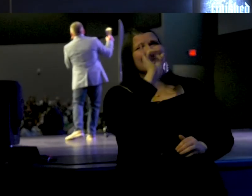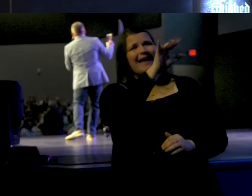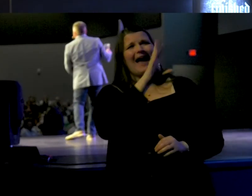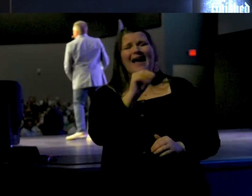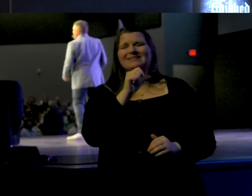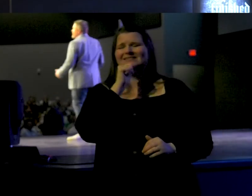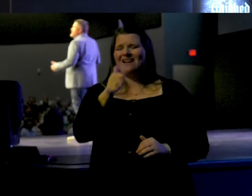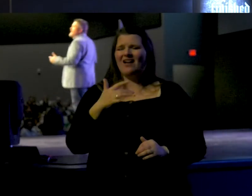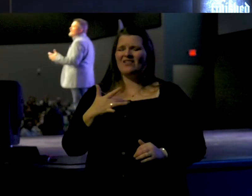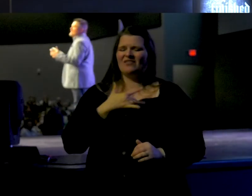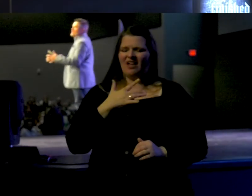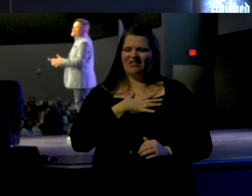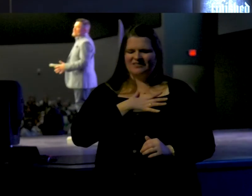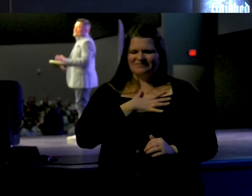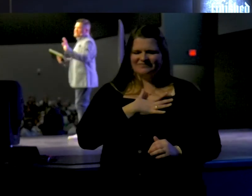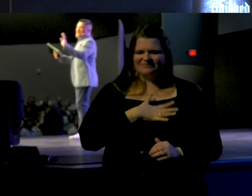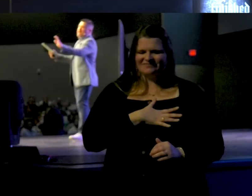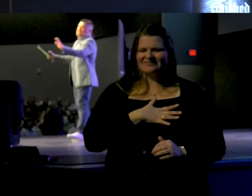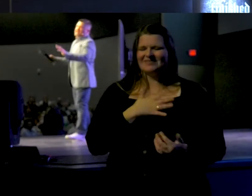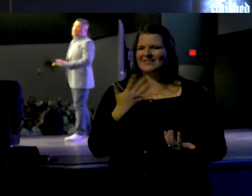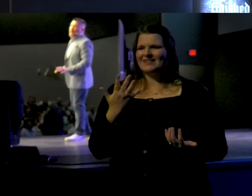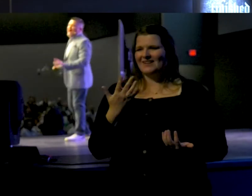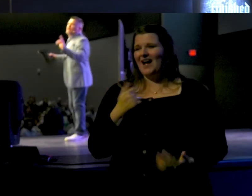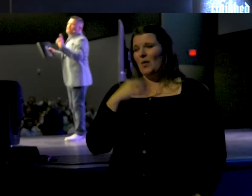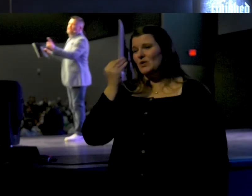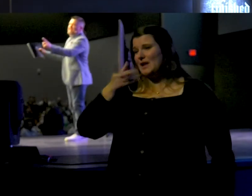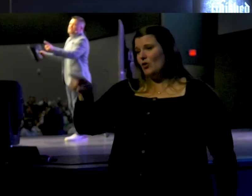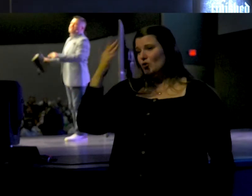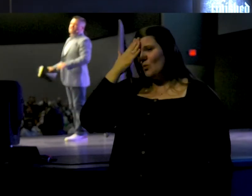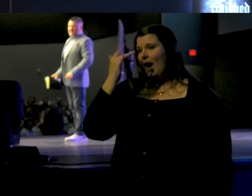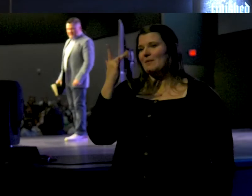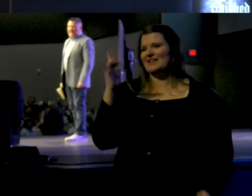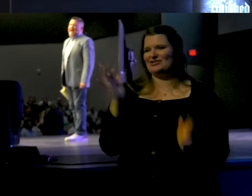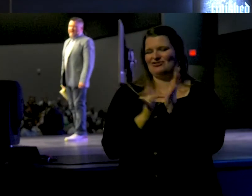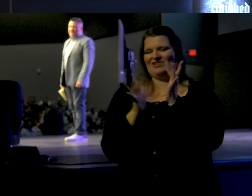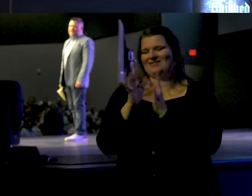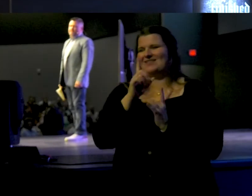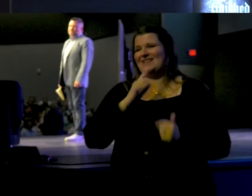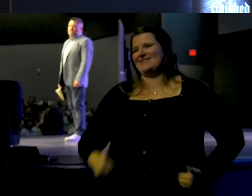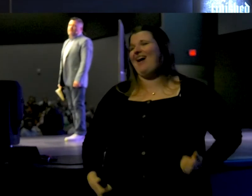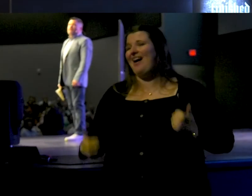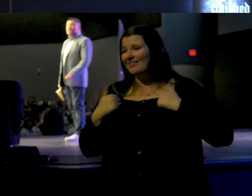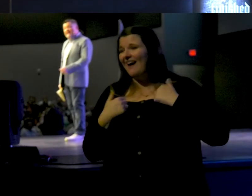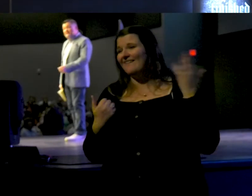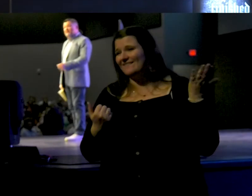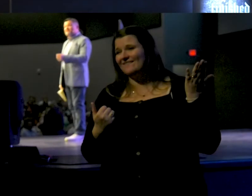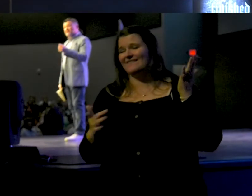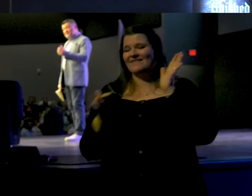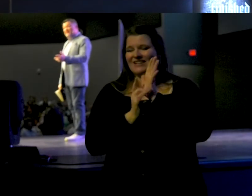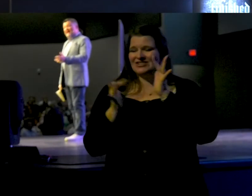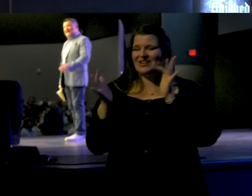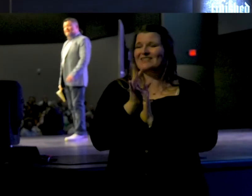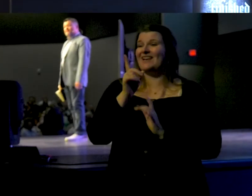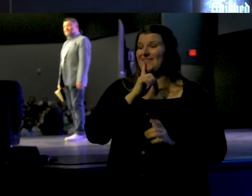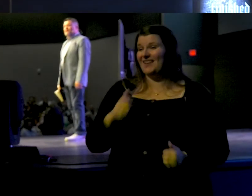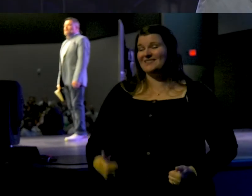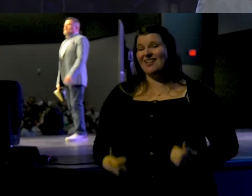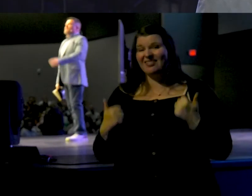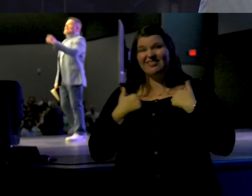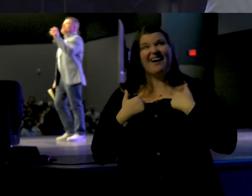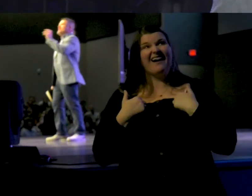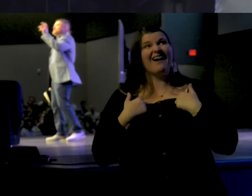get heavy hearted, not get discouraged? I'll tell you why. Jesus is alive. Jesus is alive.